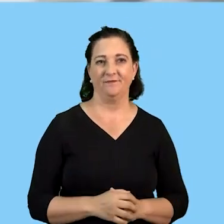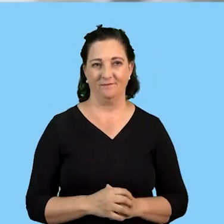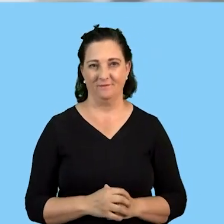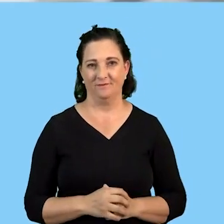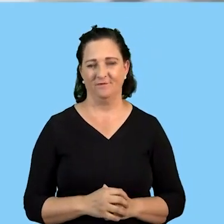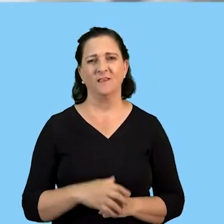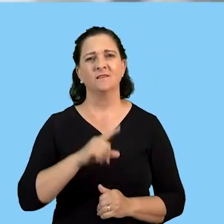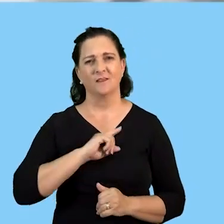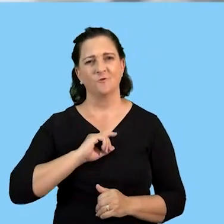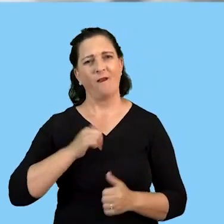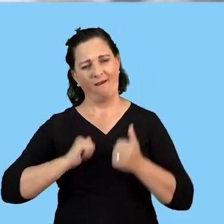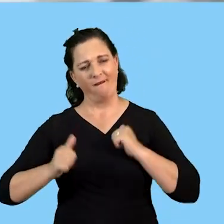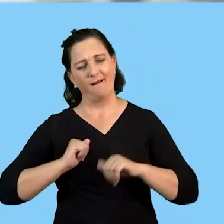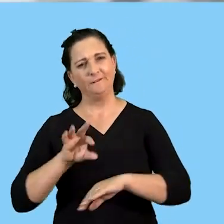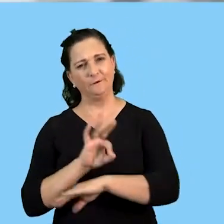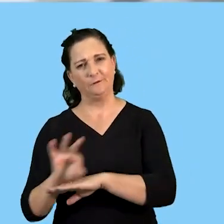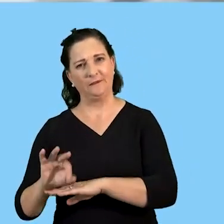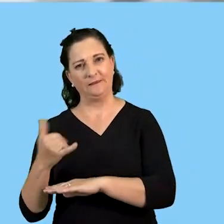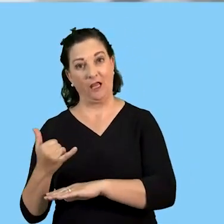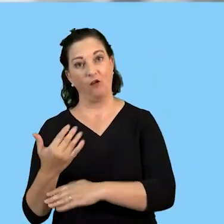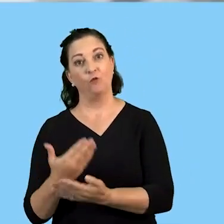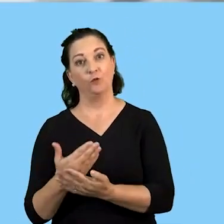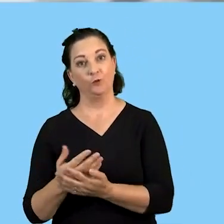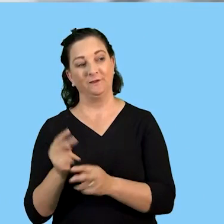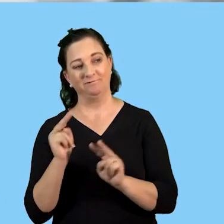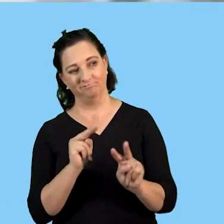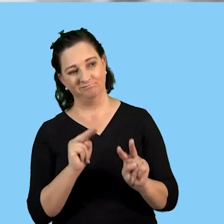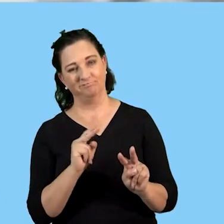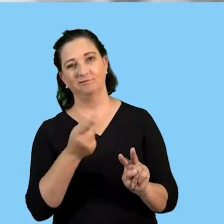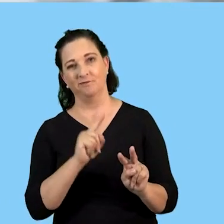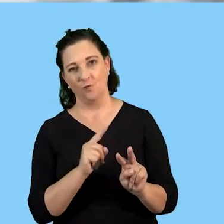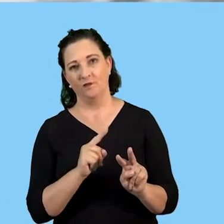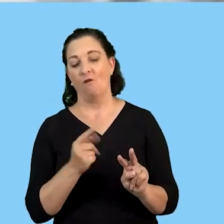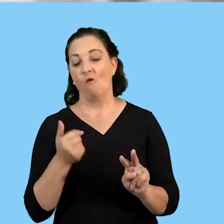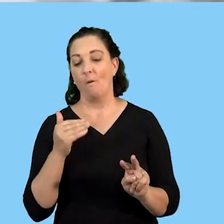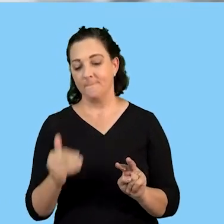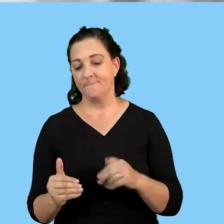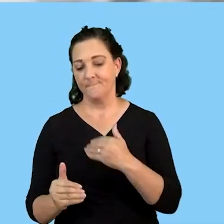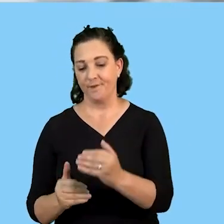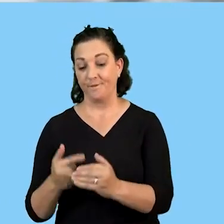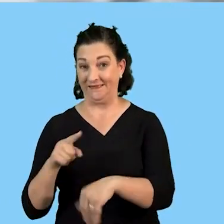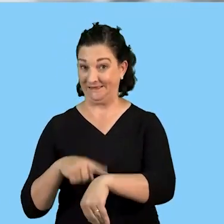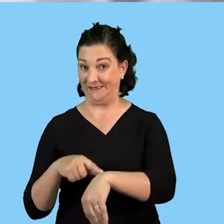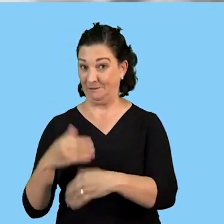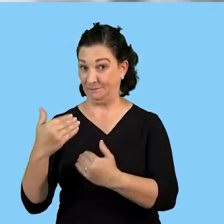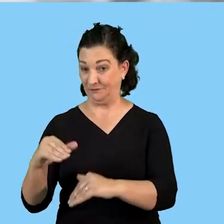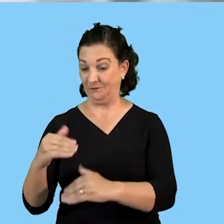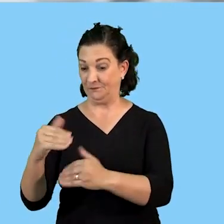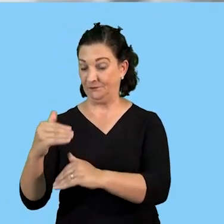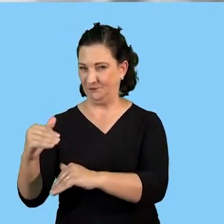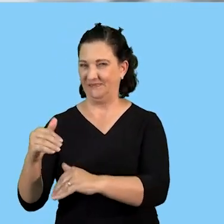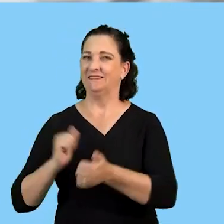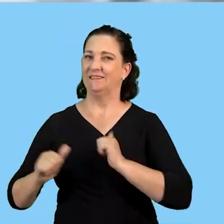through an action plan we are able to be assisted to know that during this particular time this certain